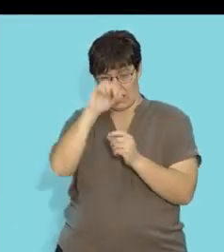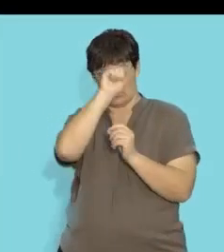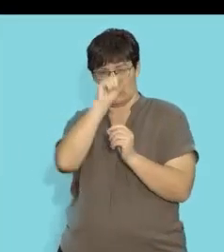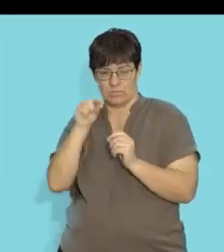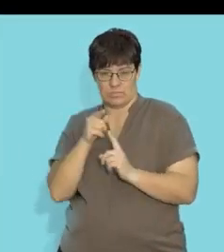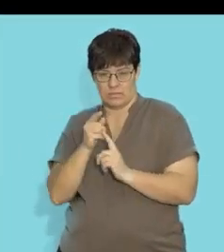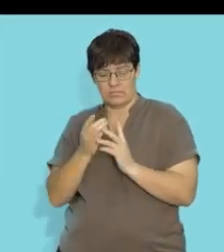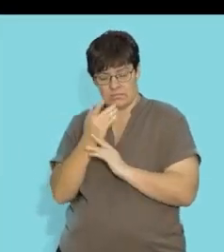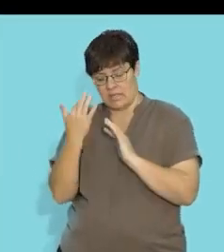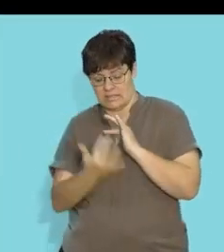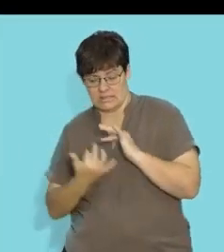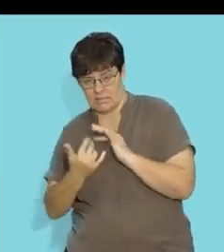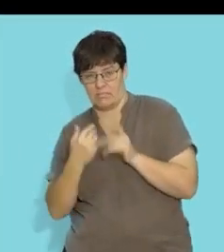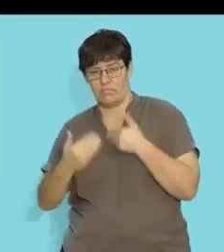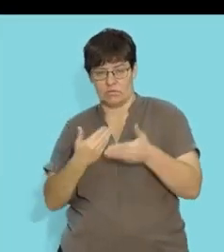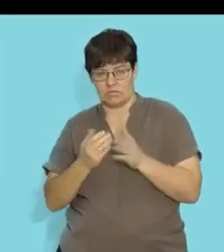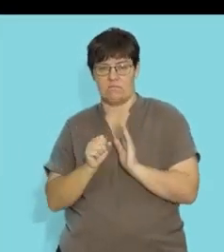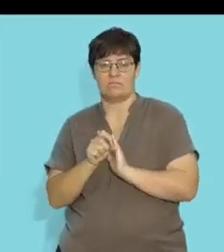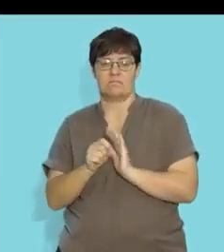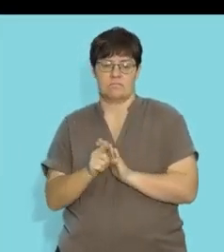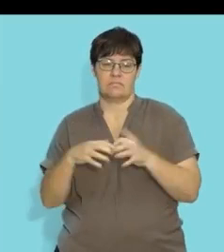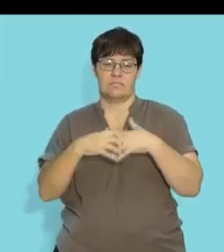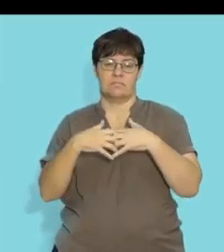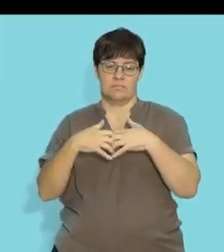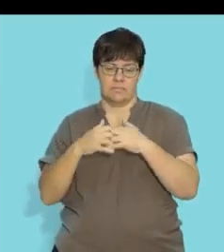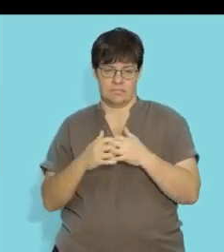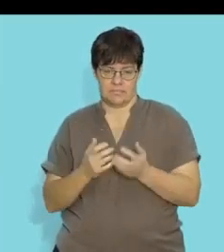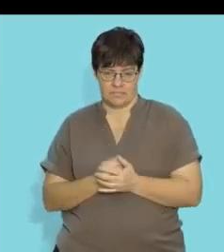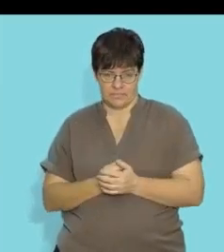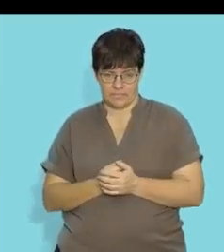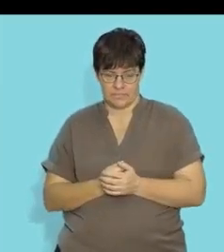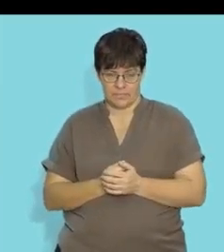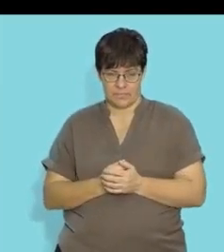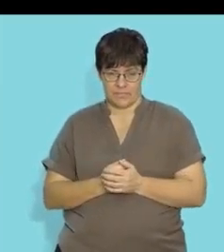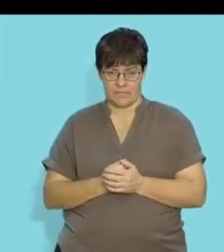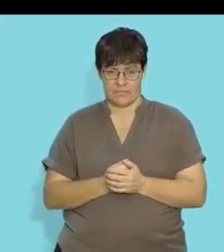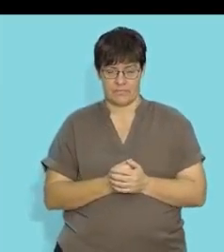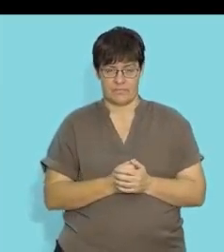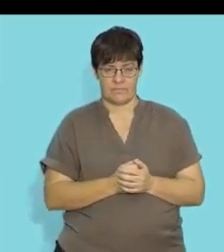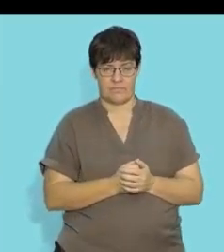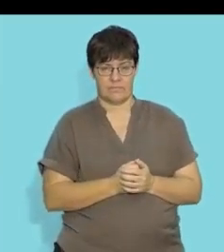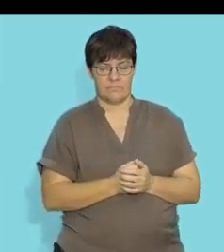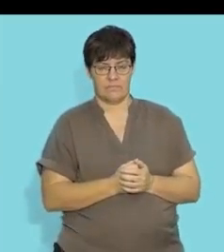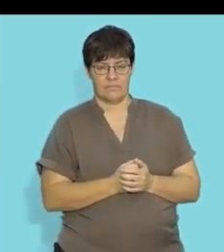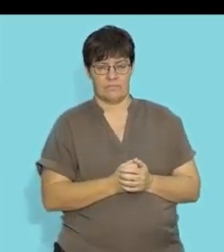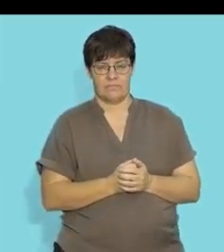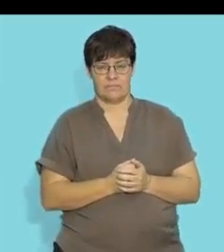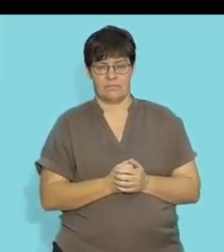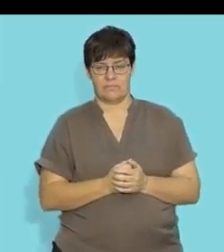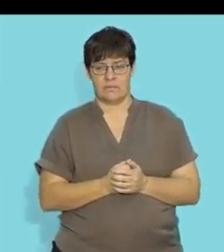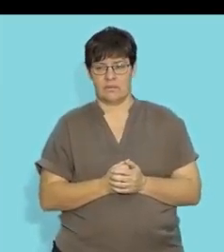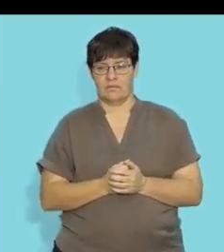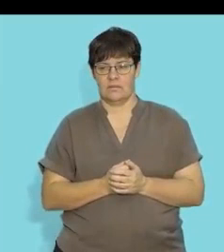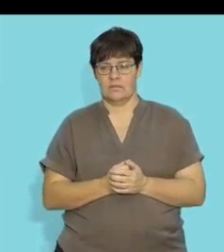stimulating the process of spermatogenesis or sperm formation okay so that is testosterone